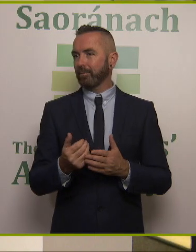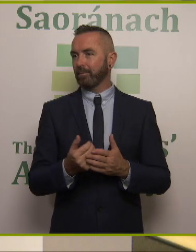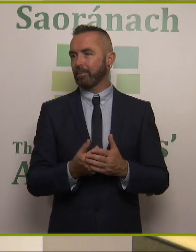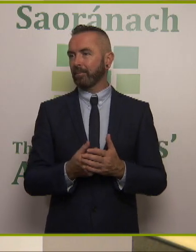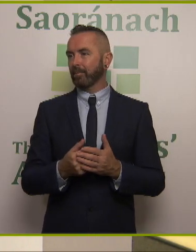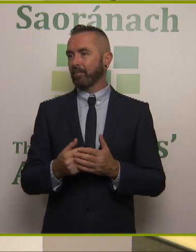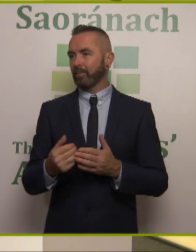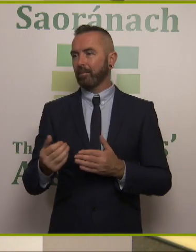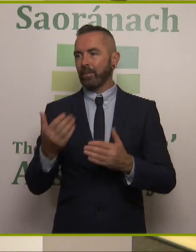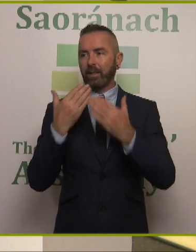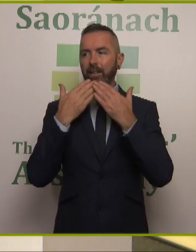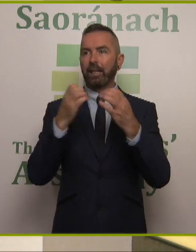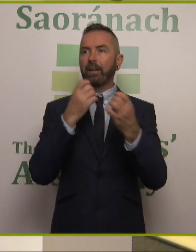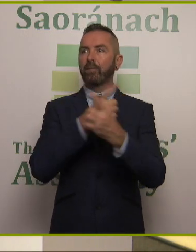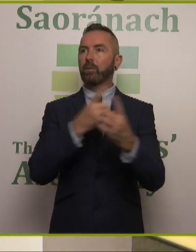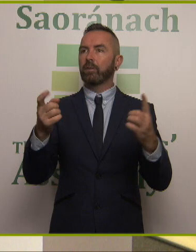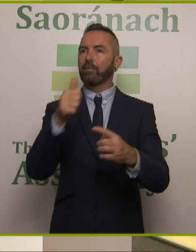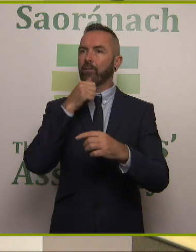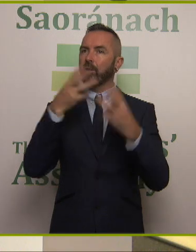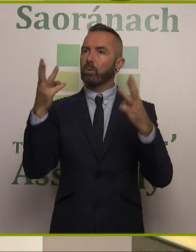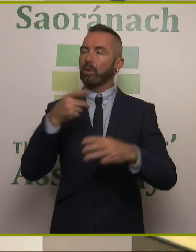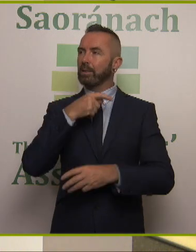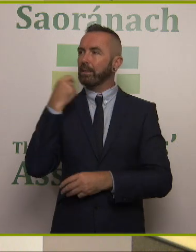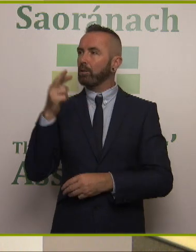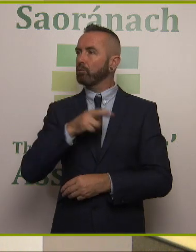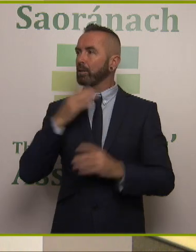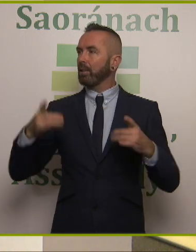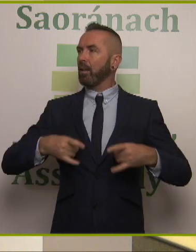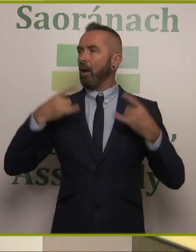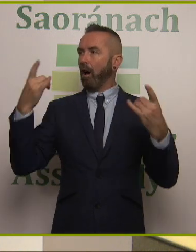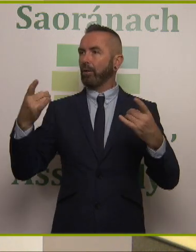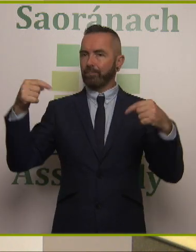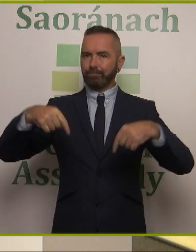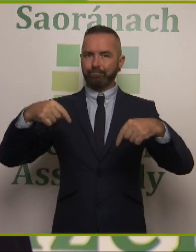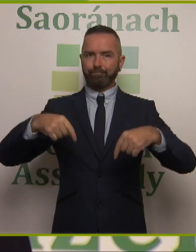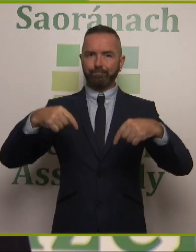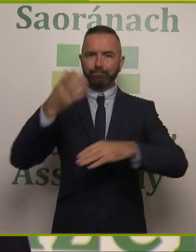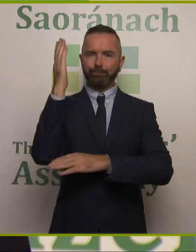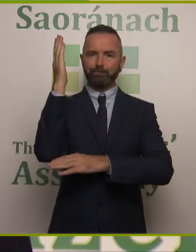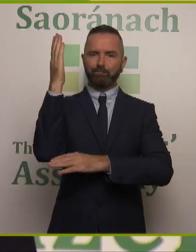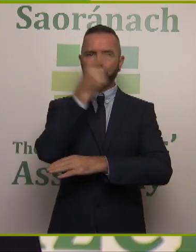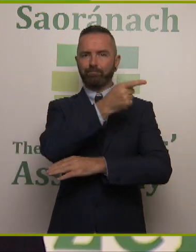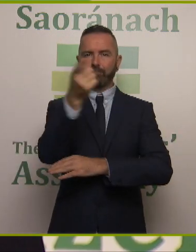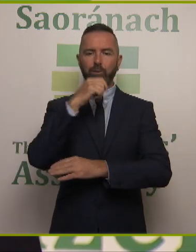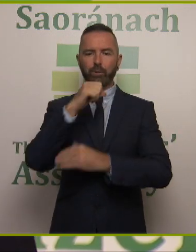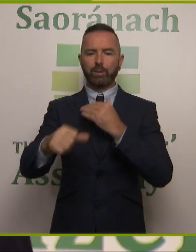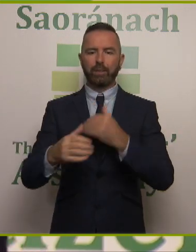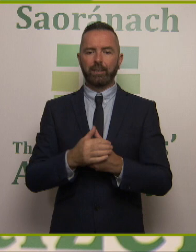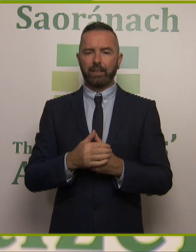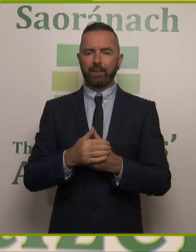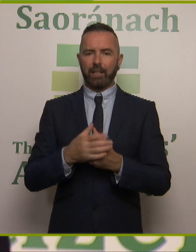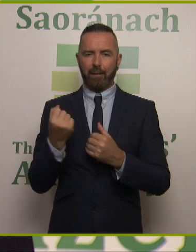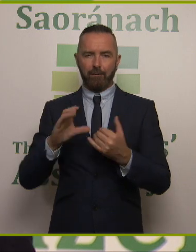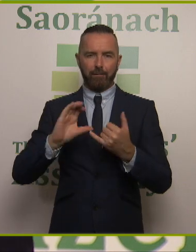Thank you everybody, firstly just to say it's a real honour and a privilege to be addressing you here today and getting that